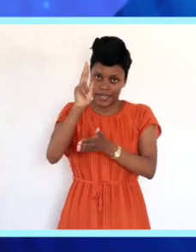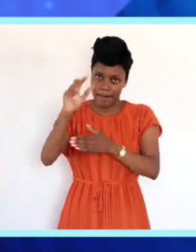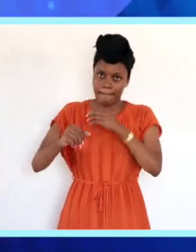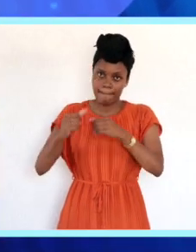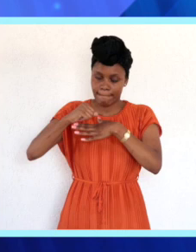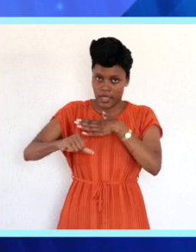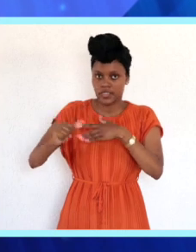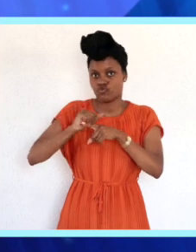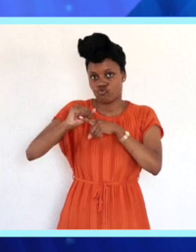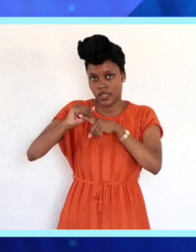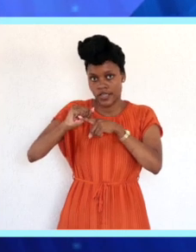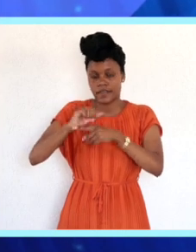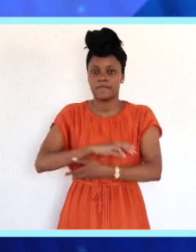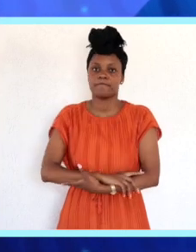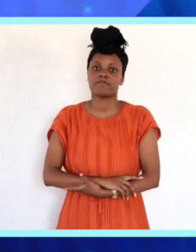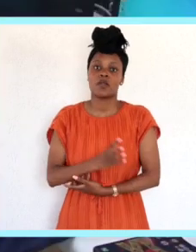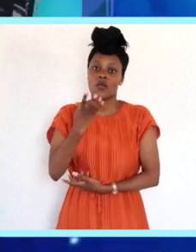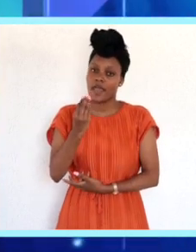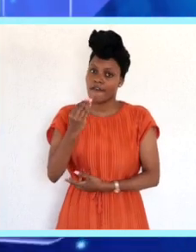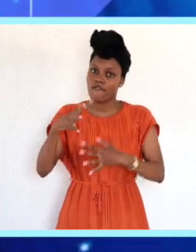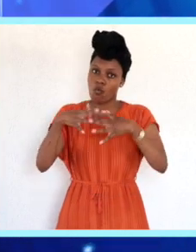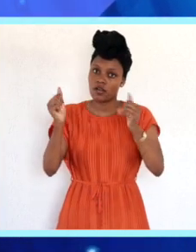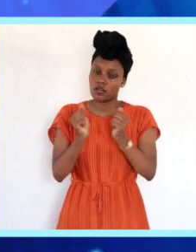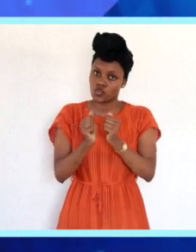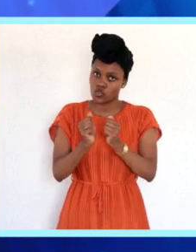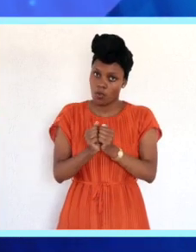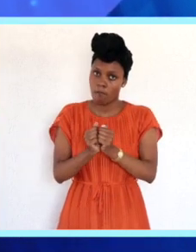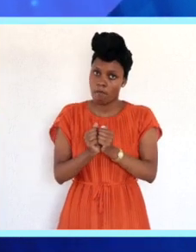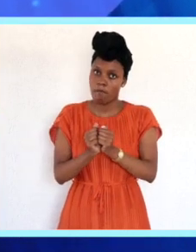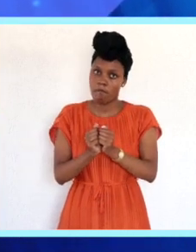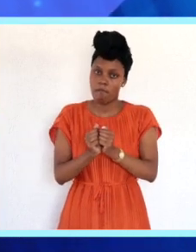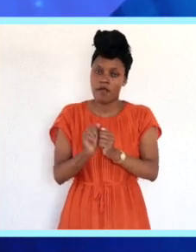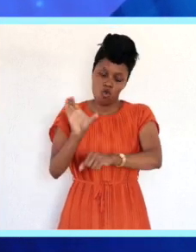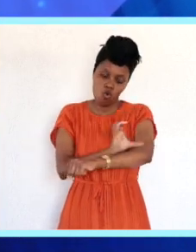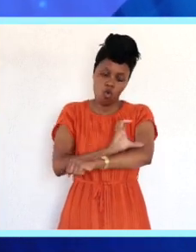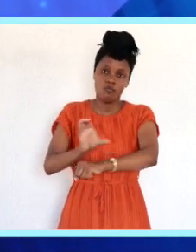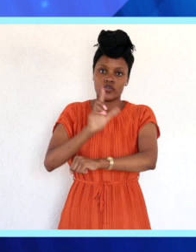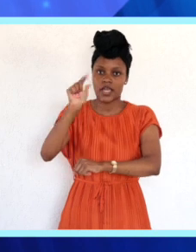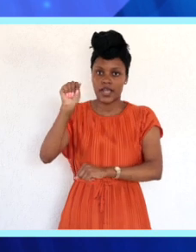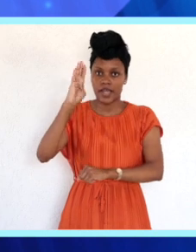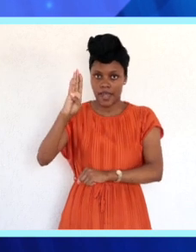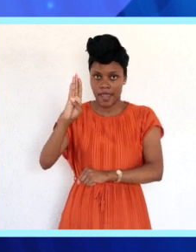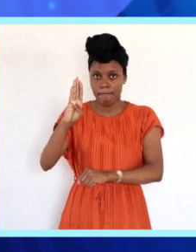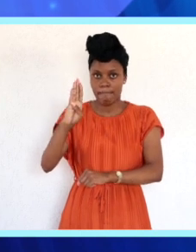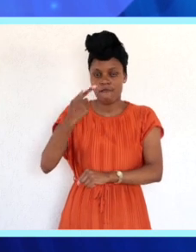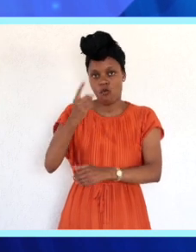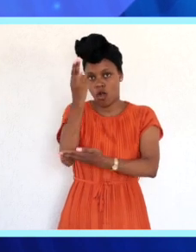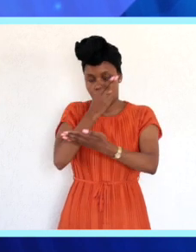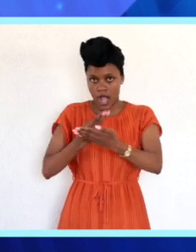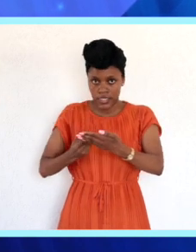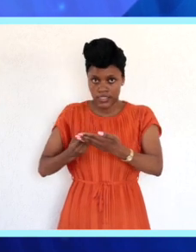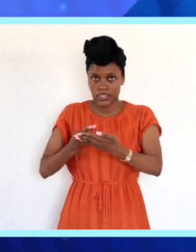internship training. We've got the workshops that are well equipped, computer labs that are state of the art.